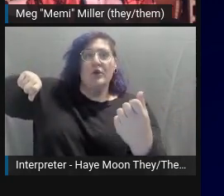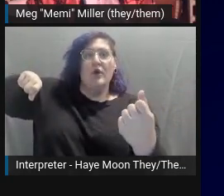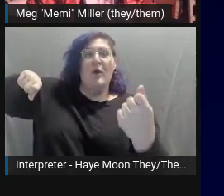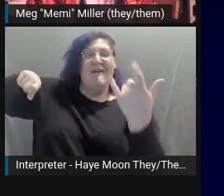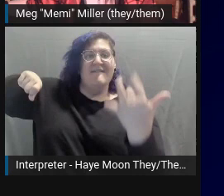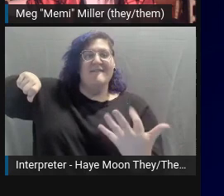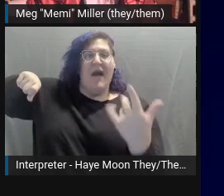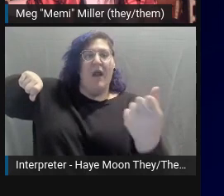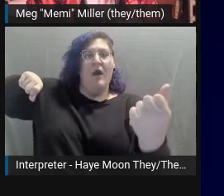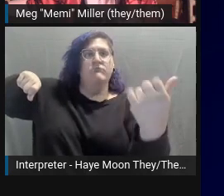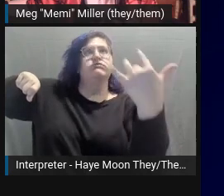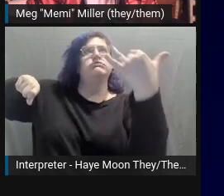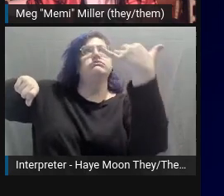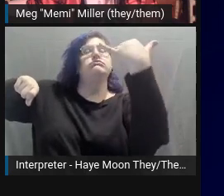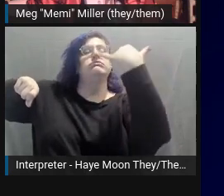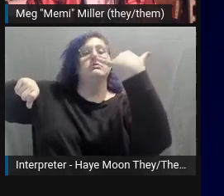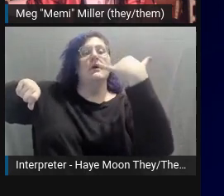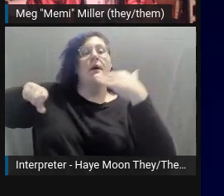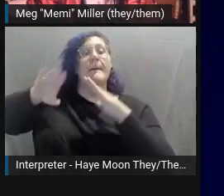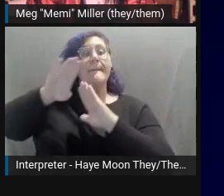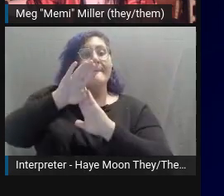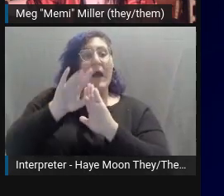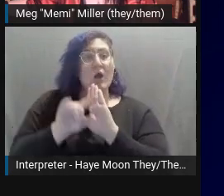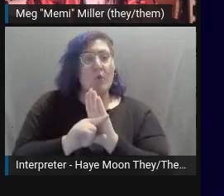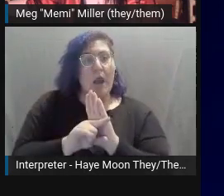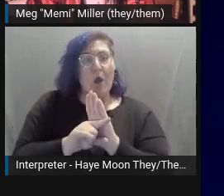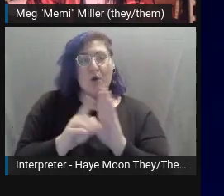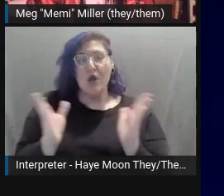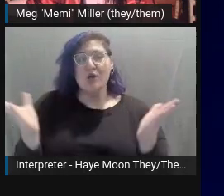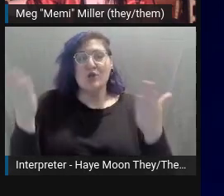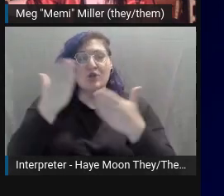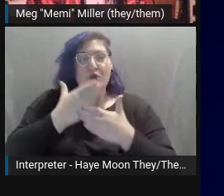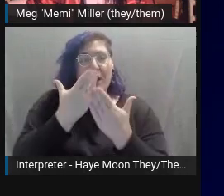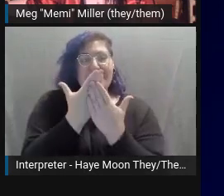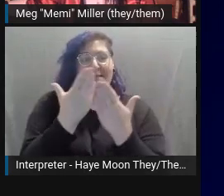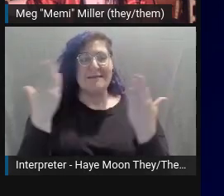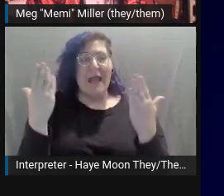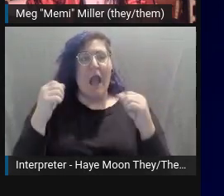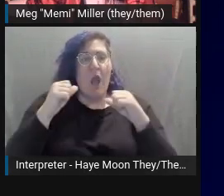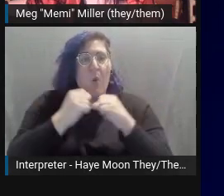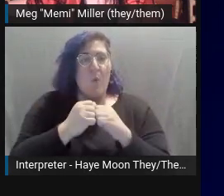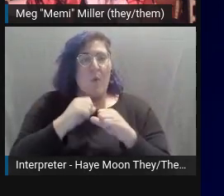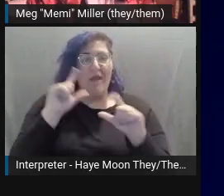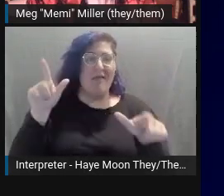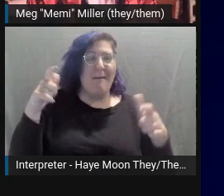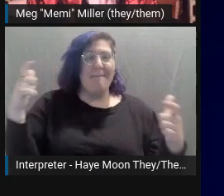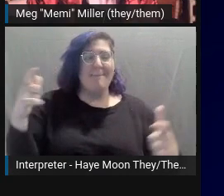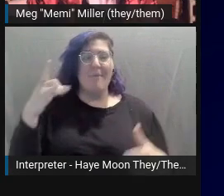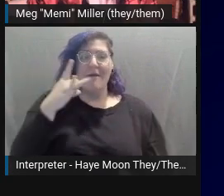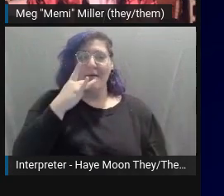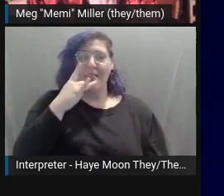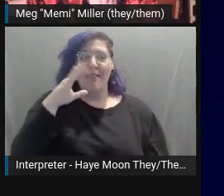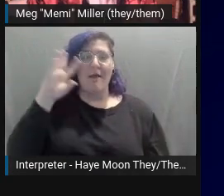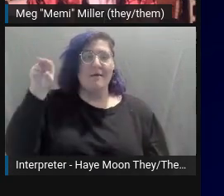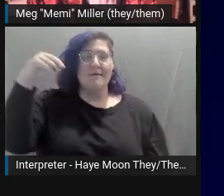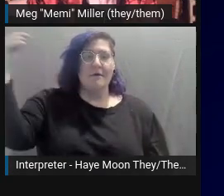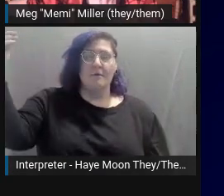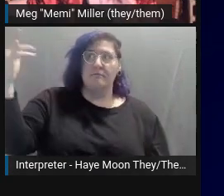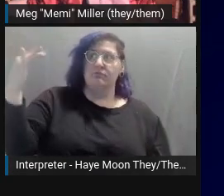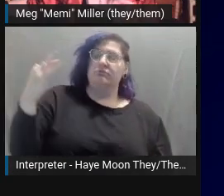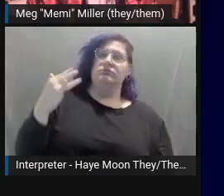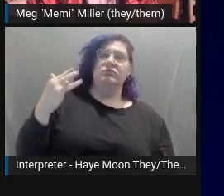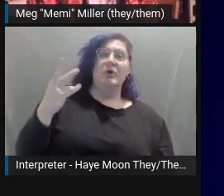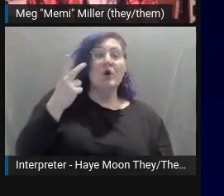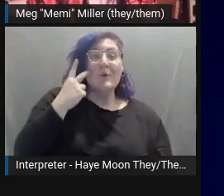The background is a dark stormy sky with a large ray of sunlight penetrating the clouds. You can see several other dragons soaring in the